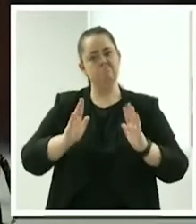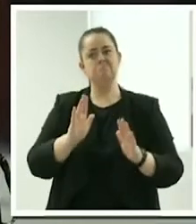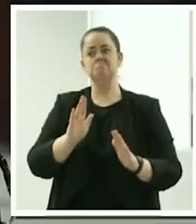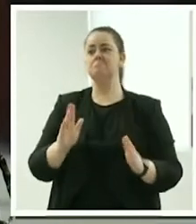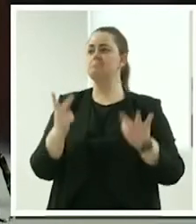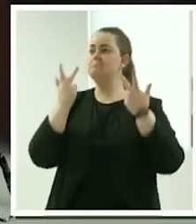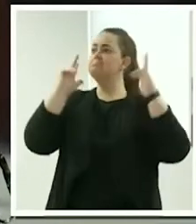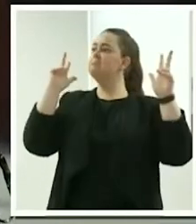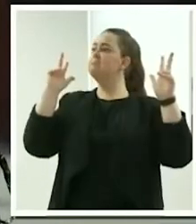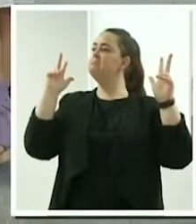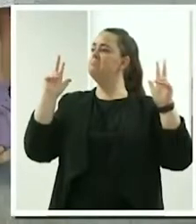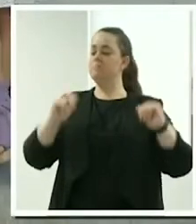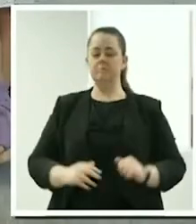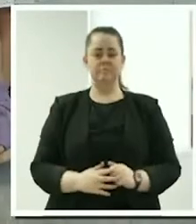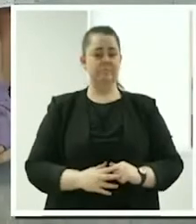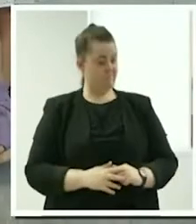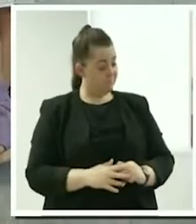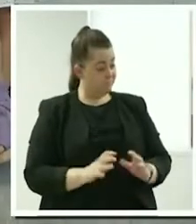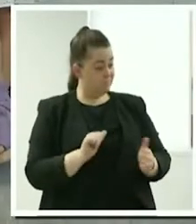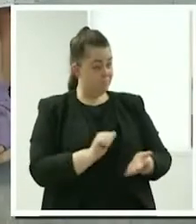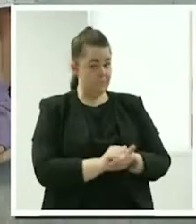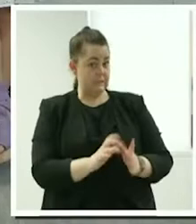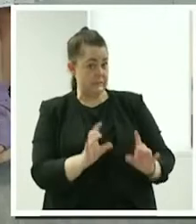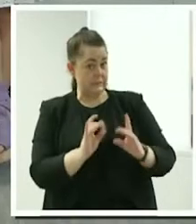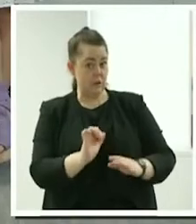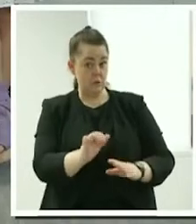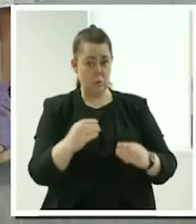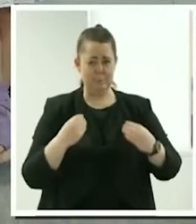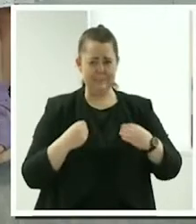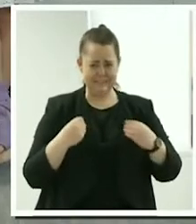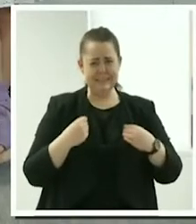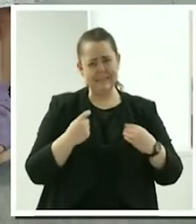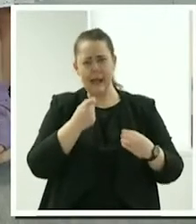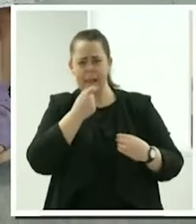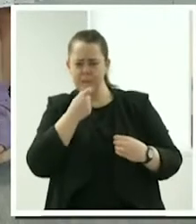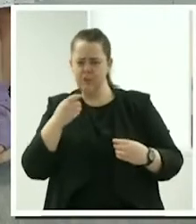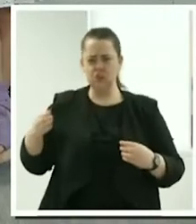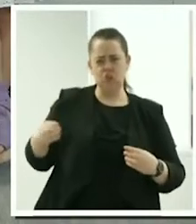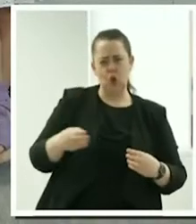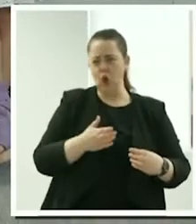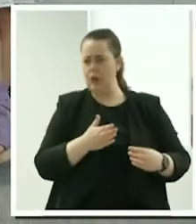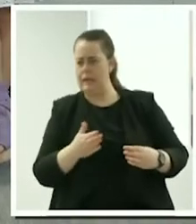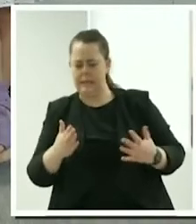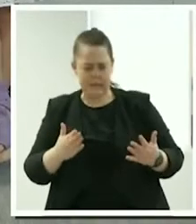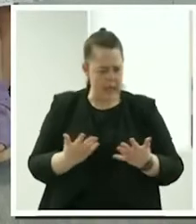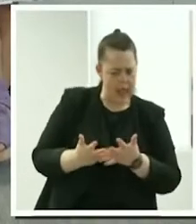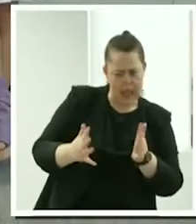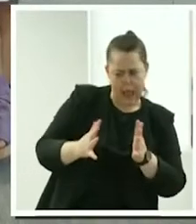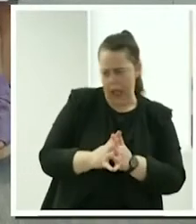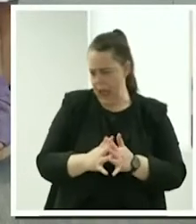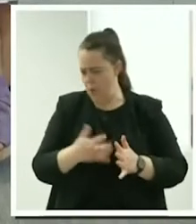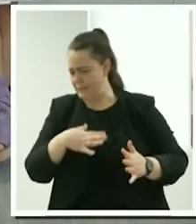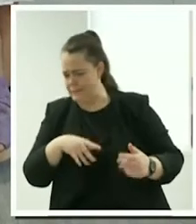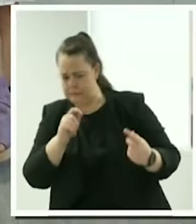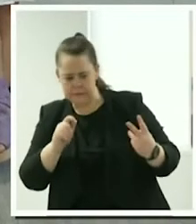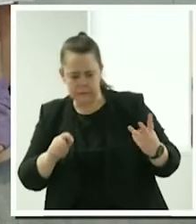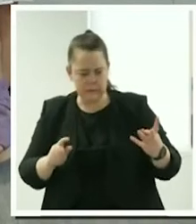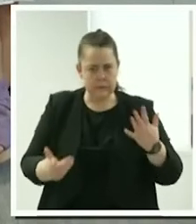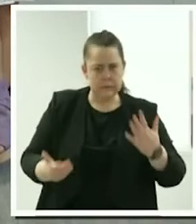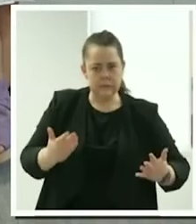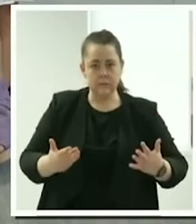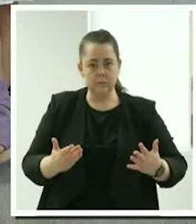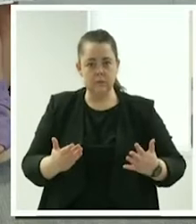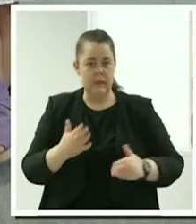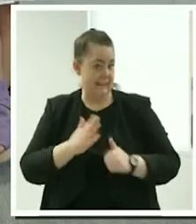That's true because starting your own business can be a bit of a journey, can't it really? If you've never, never done it before. Was there